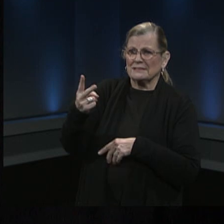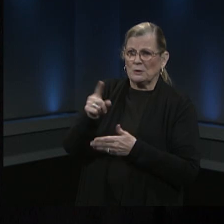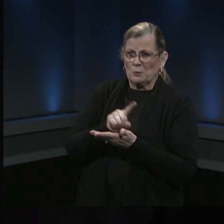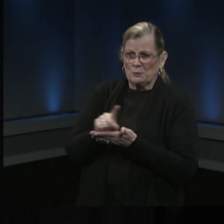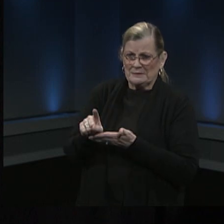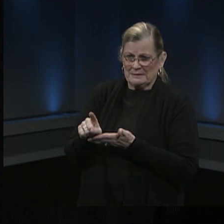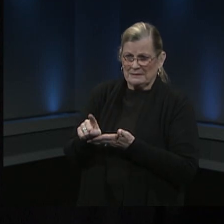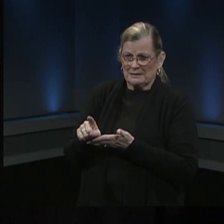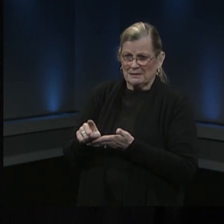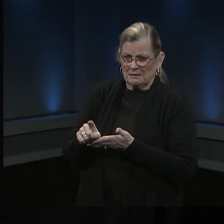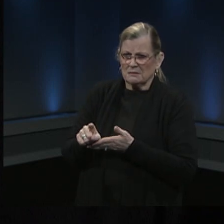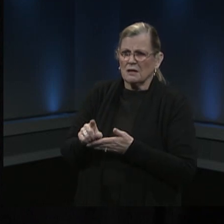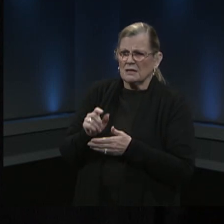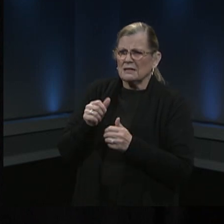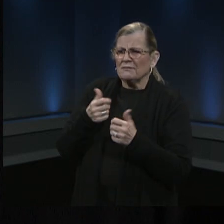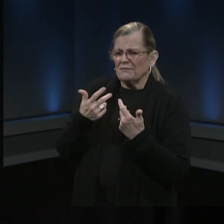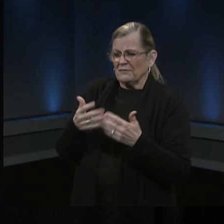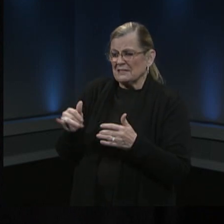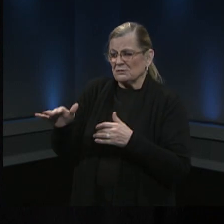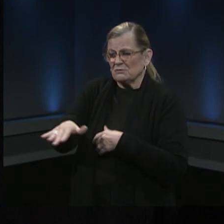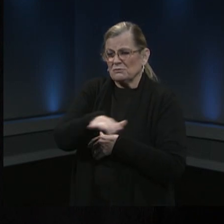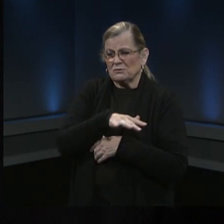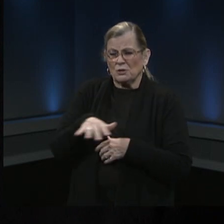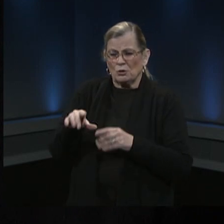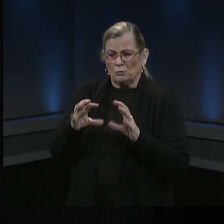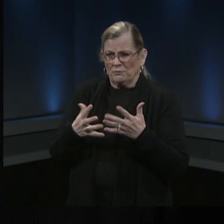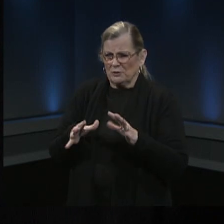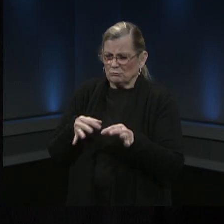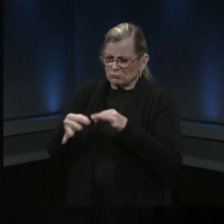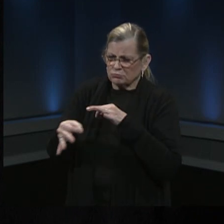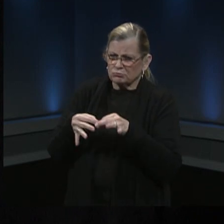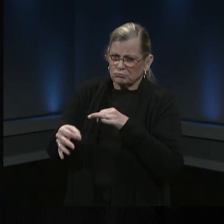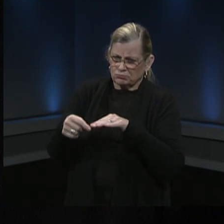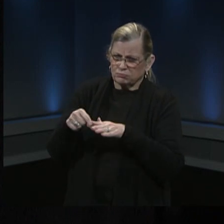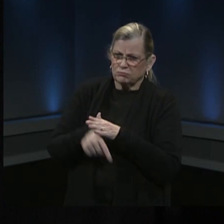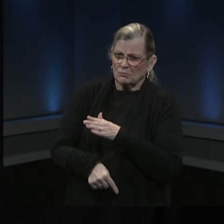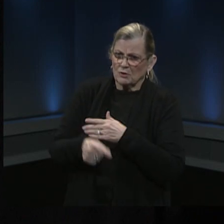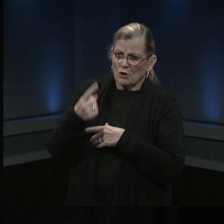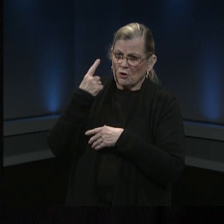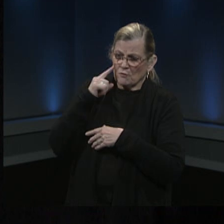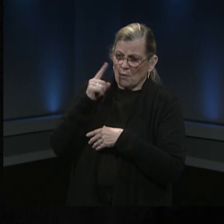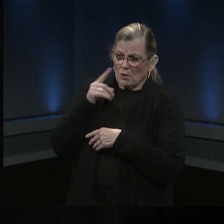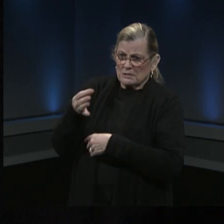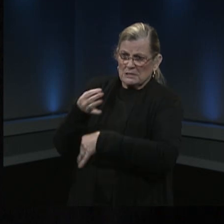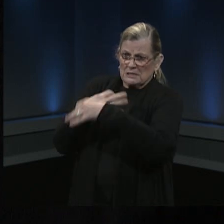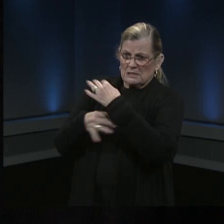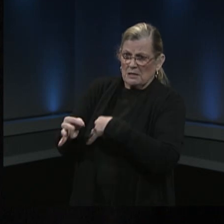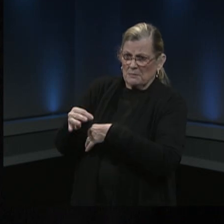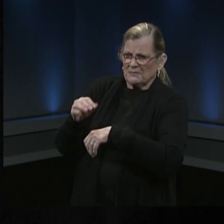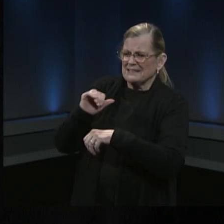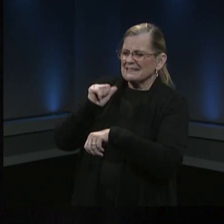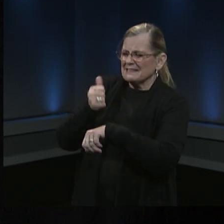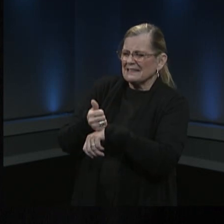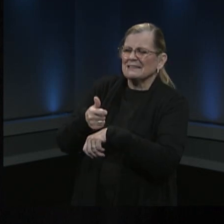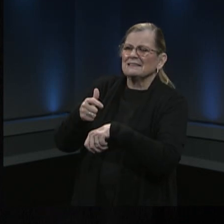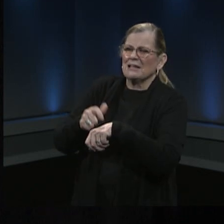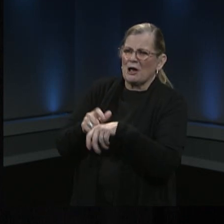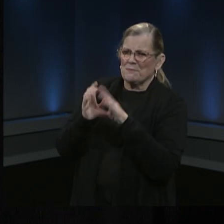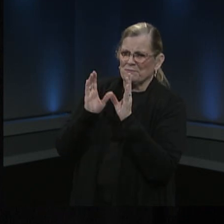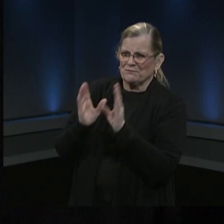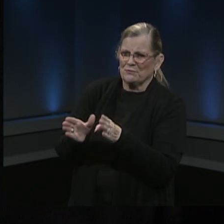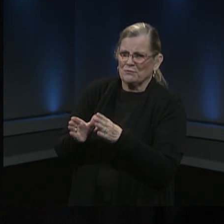outlined in that that memo also for substitutes we've allotted a time frame for them in group or i'm sorry week three